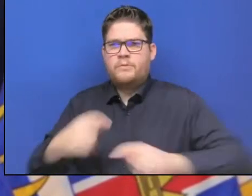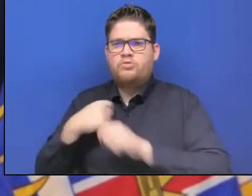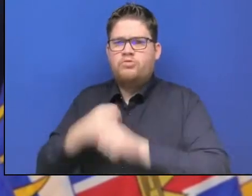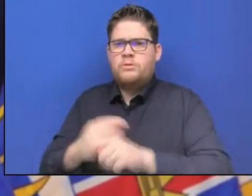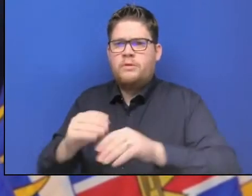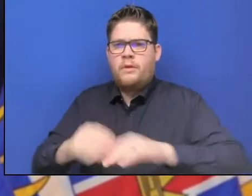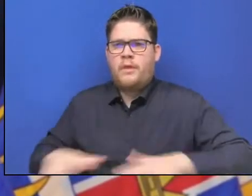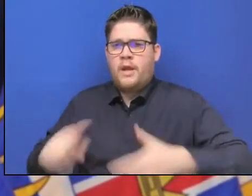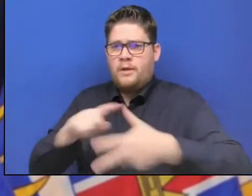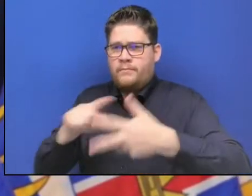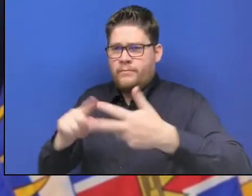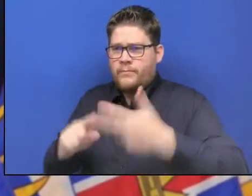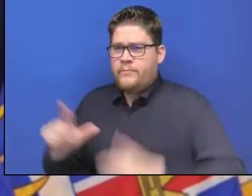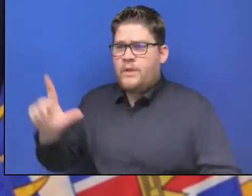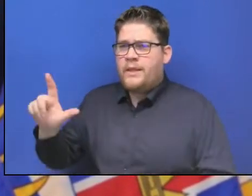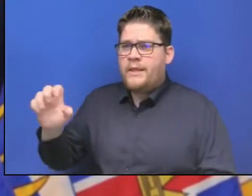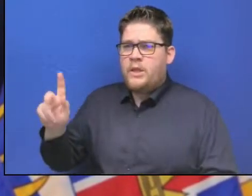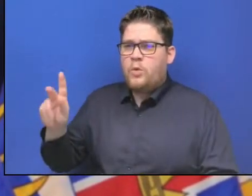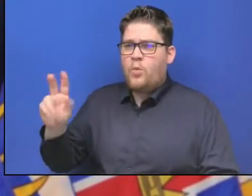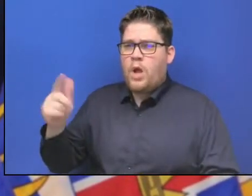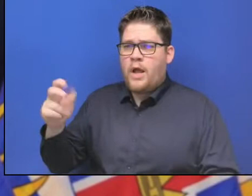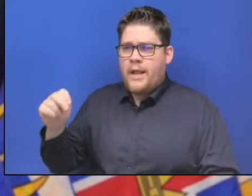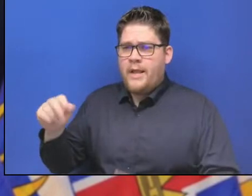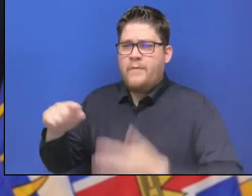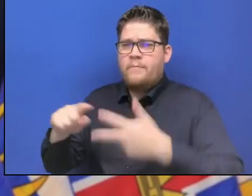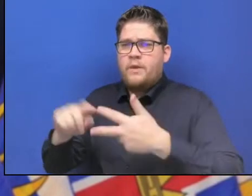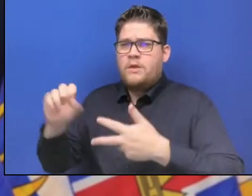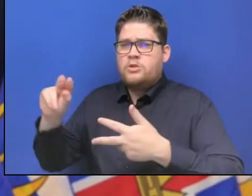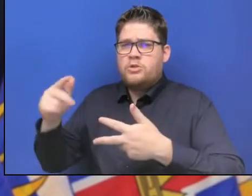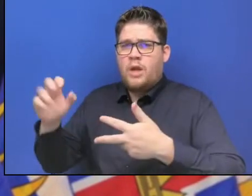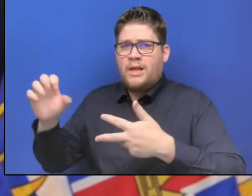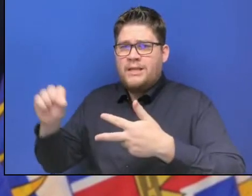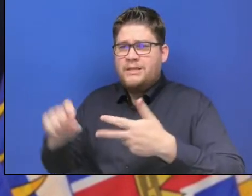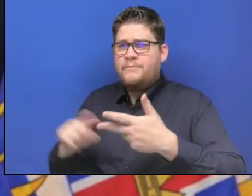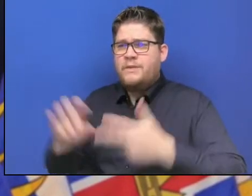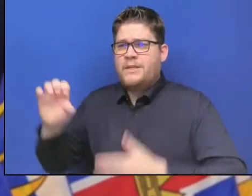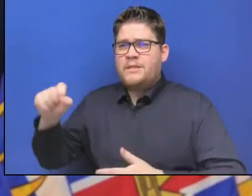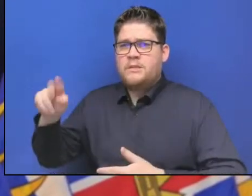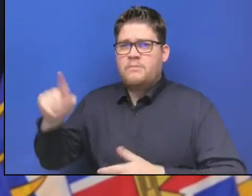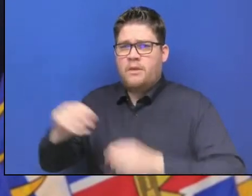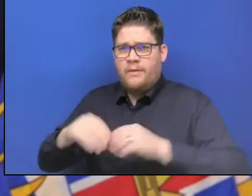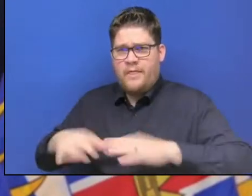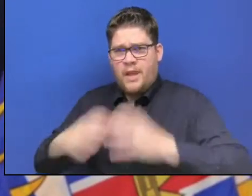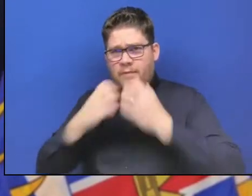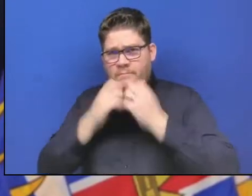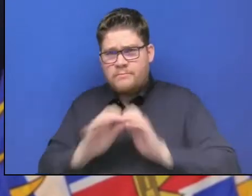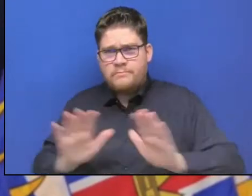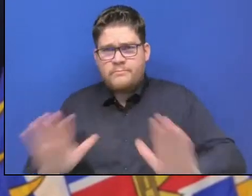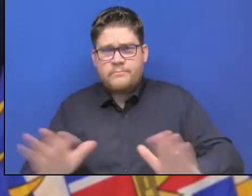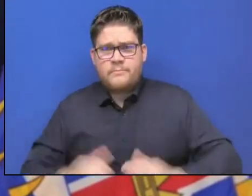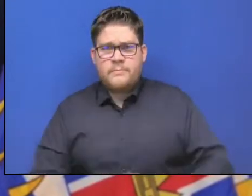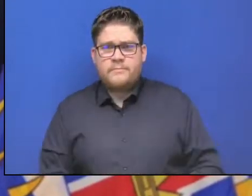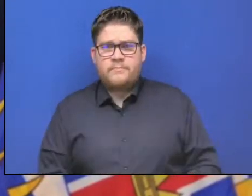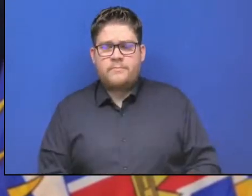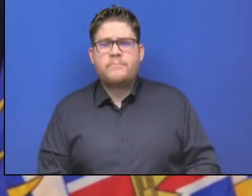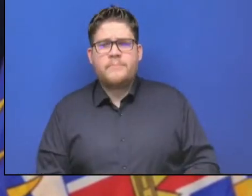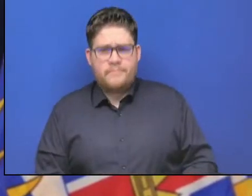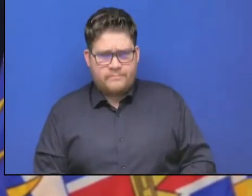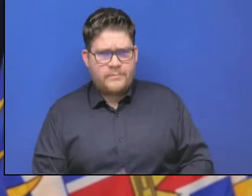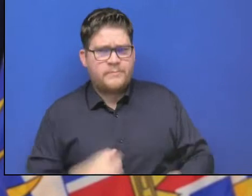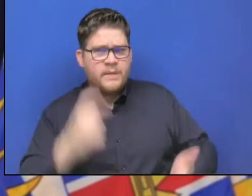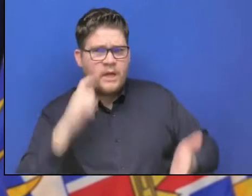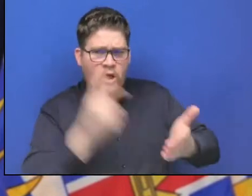first nations. And also to begin by acknowledging the incredible hardship that communities and people have